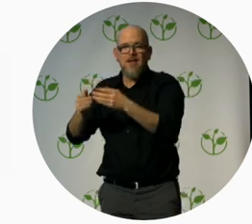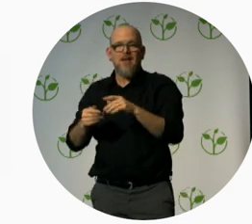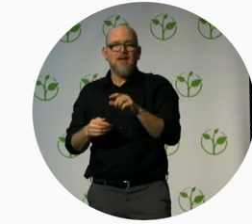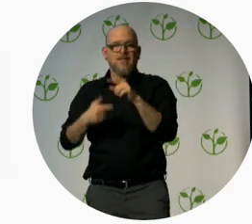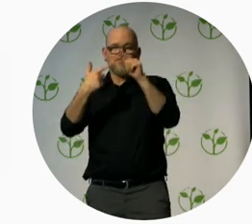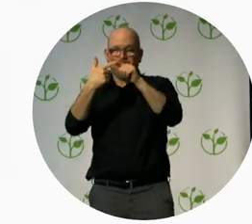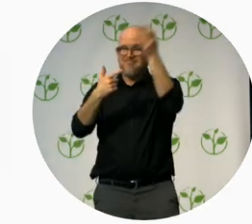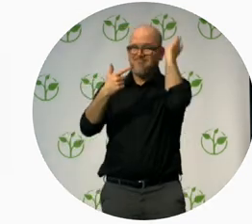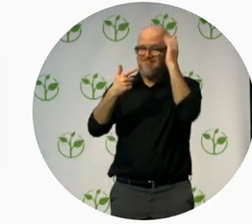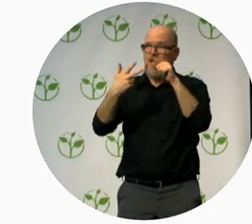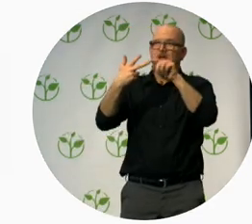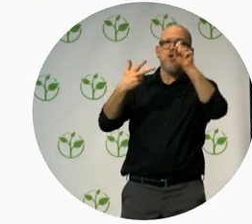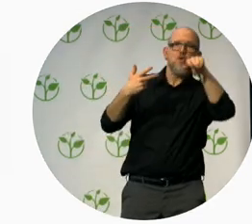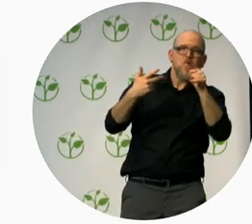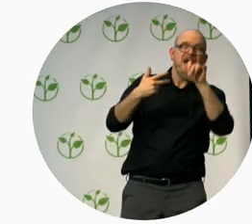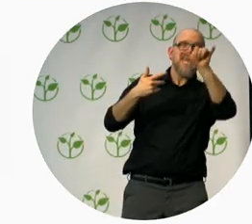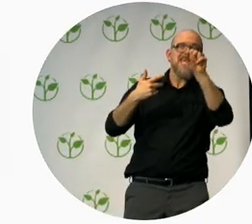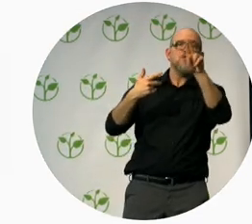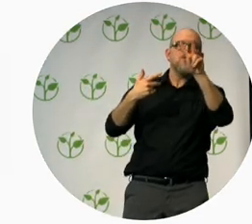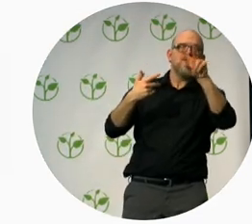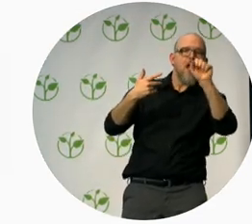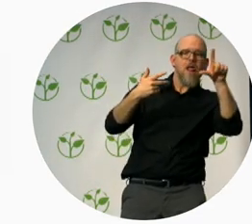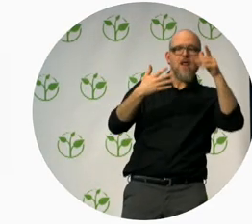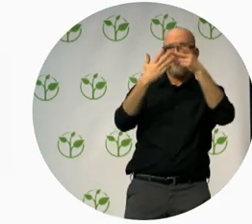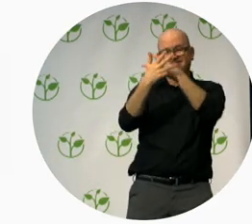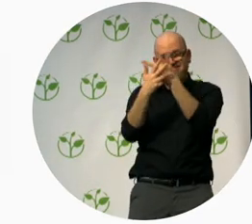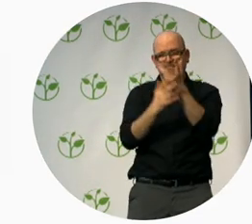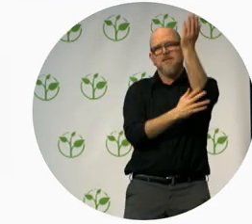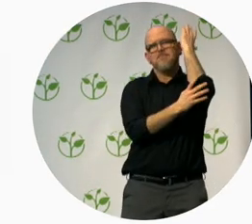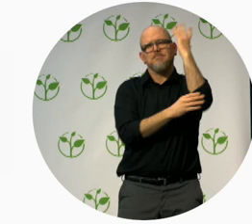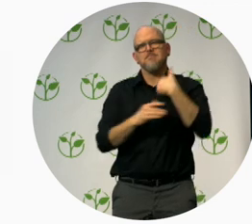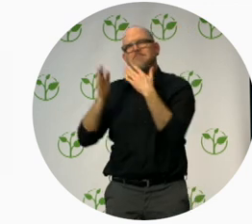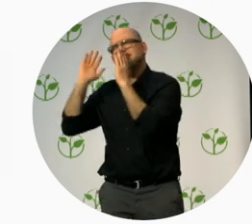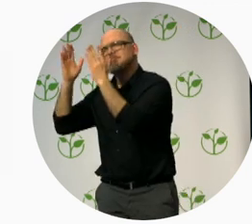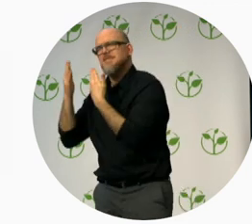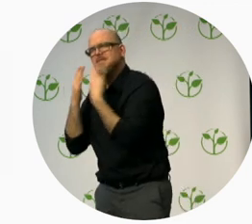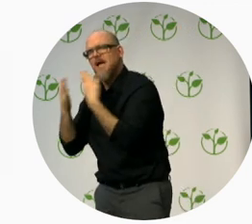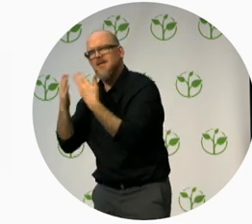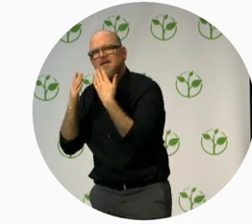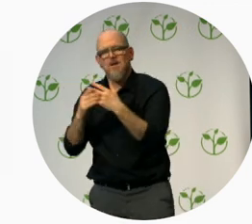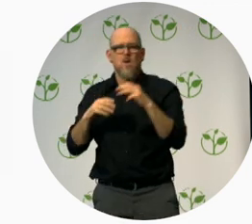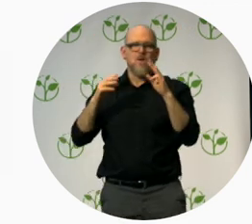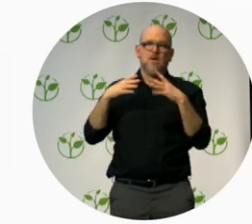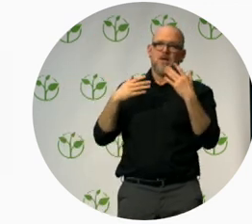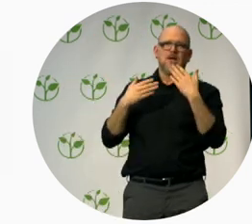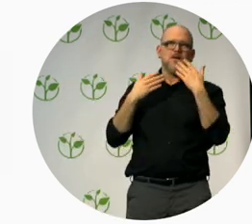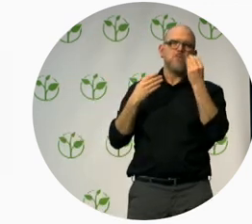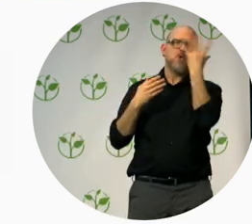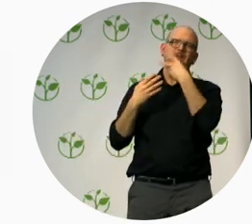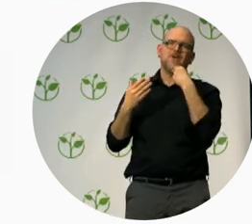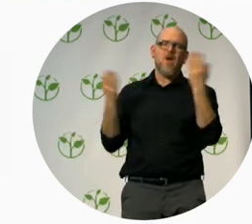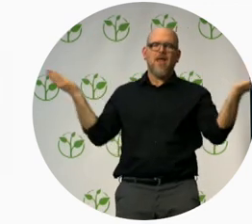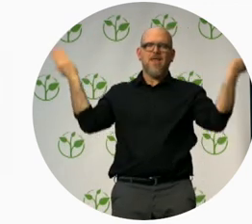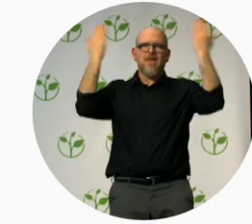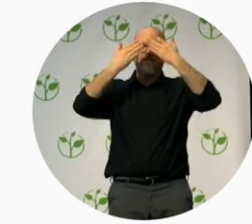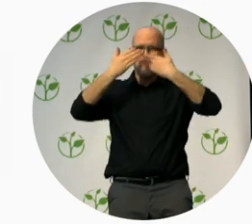day. Yeah, like brilliant, because it's hard to do it in the end. That was a really, really good ending. So now, everybody, off you go. Michal